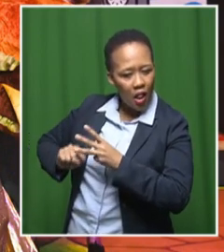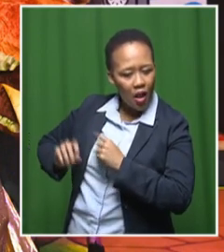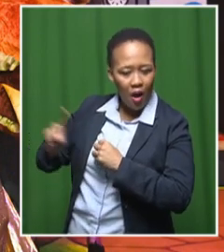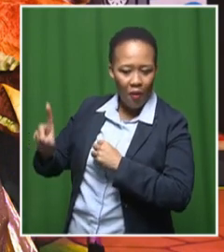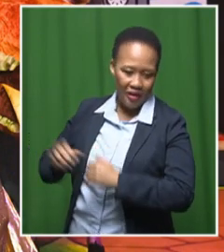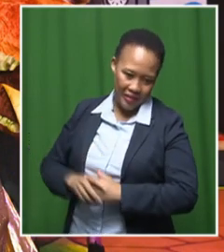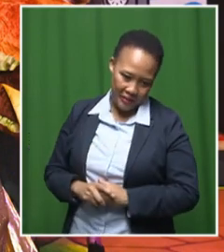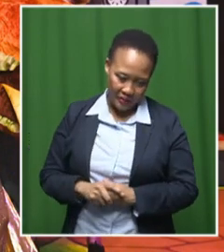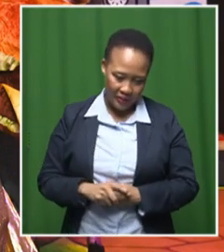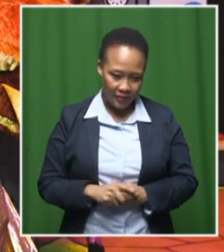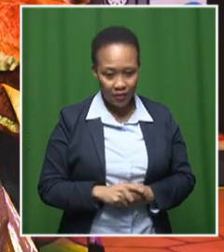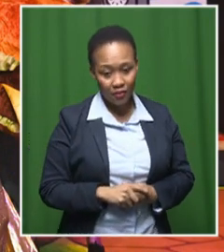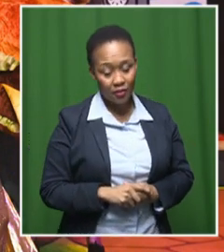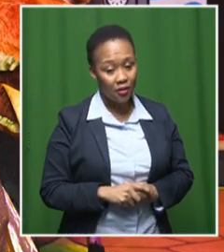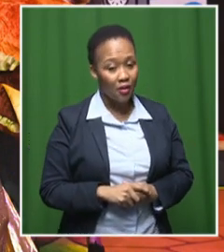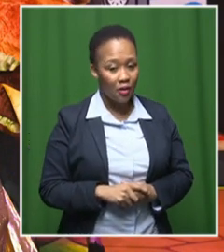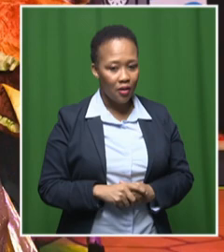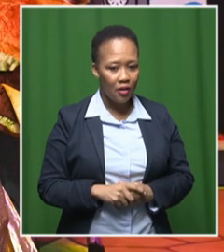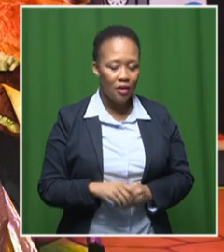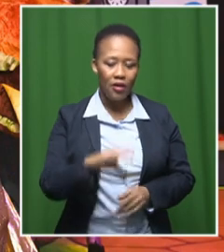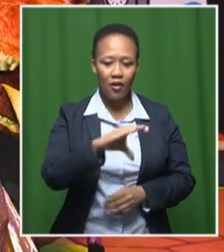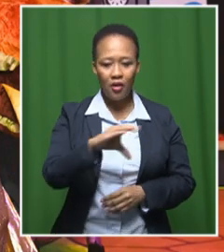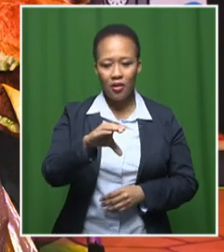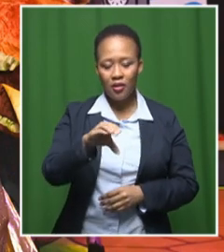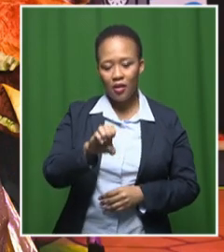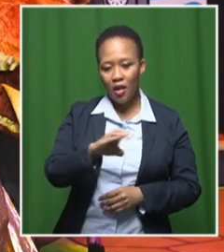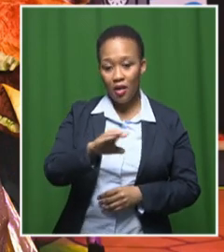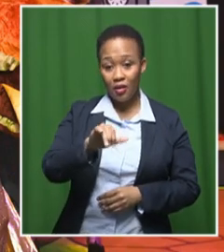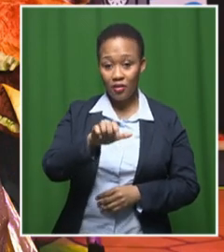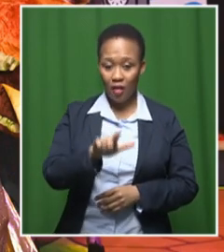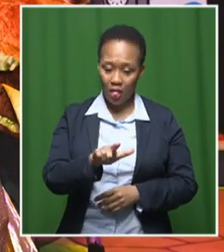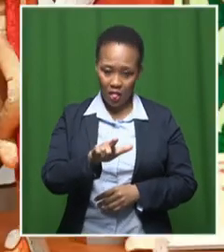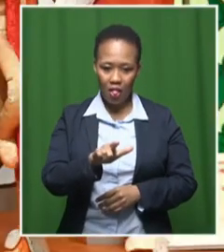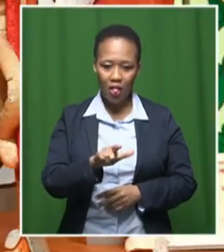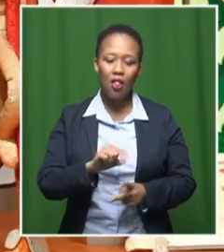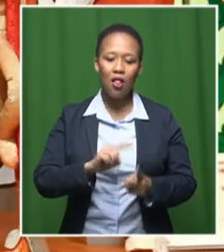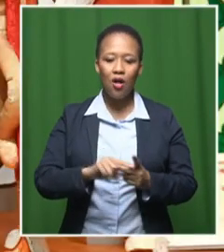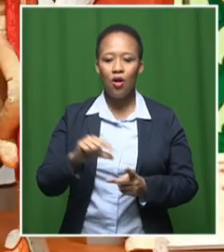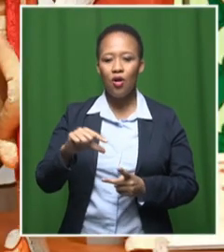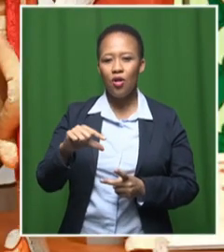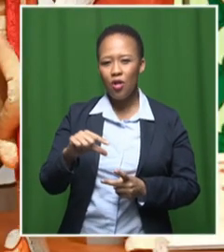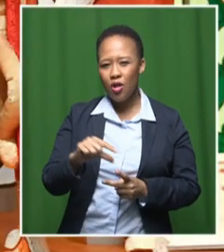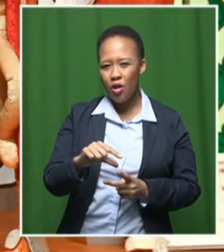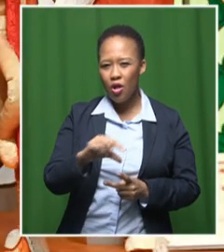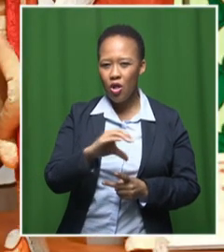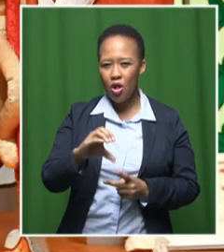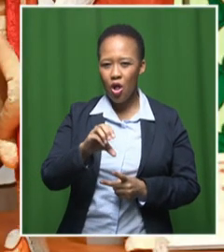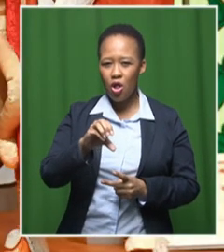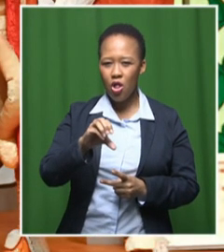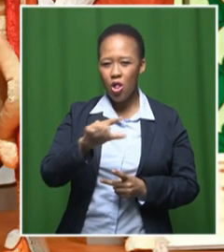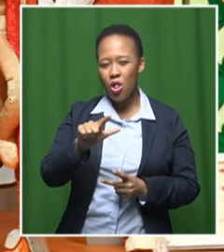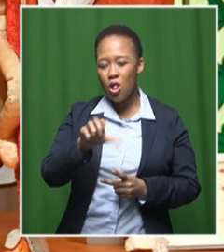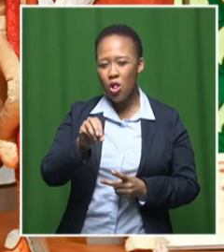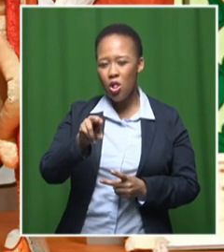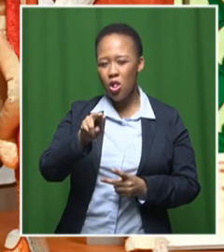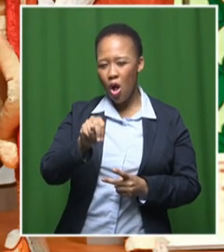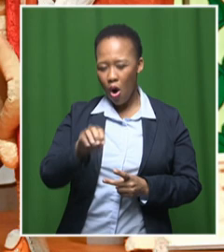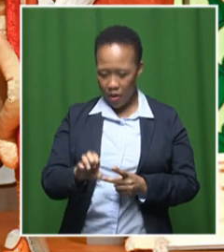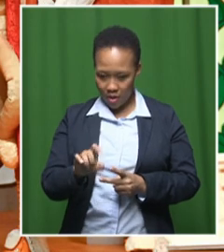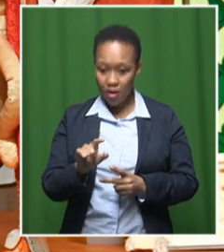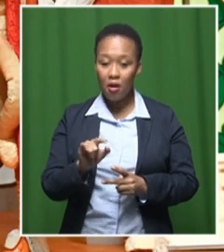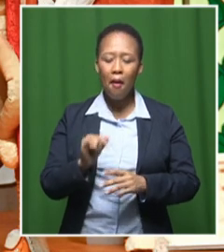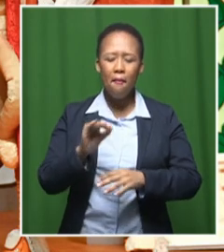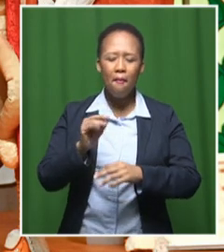Well, if I talk about Cecil, Cecil and Claude were born, oh, many years ago